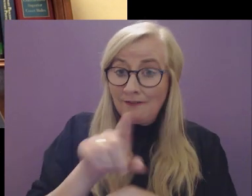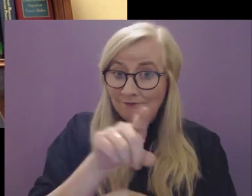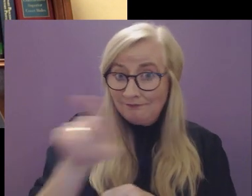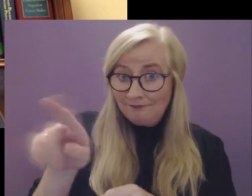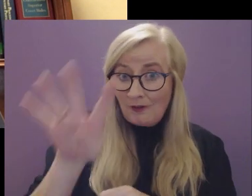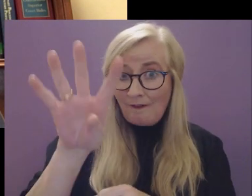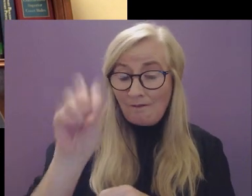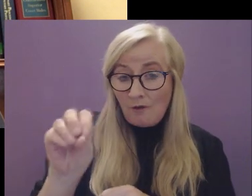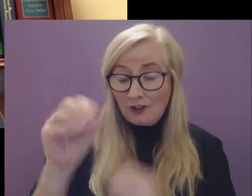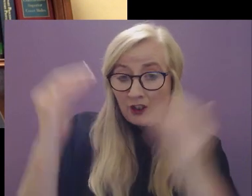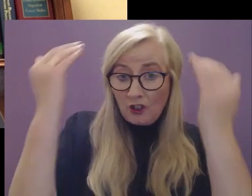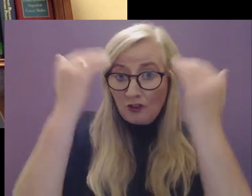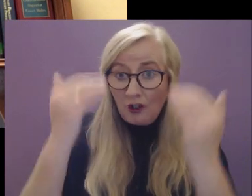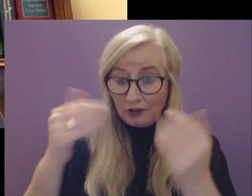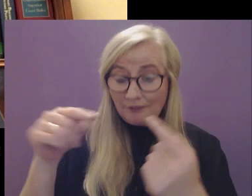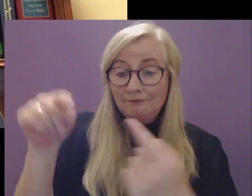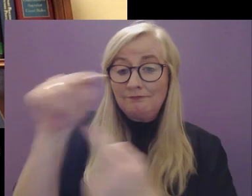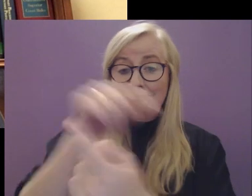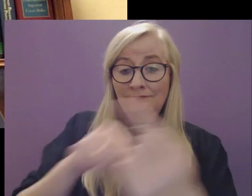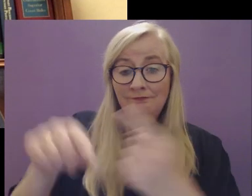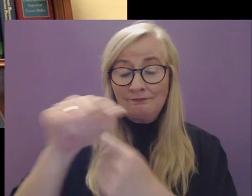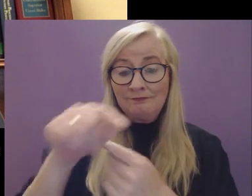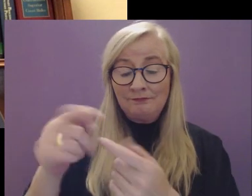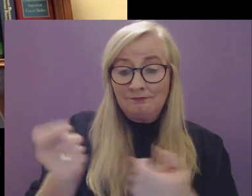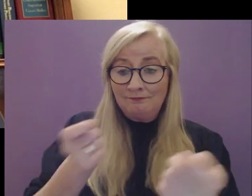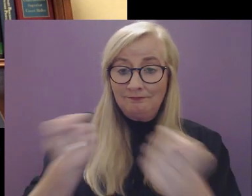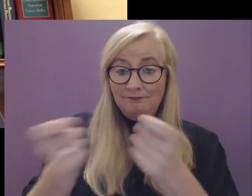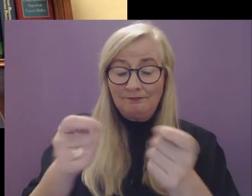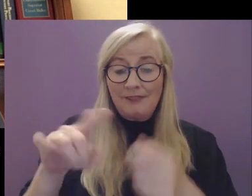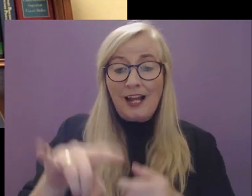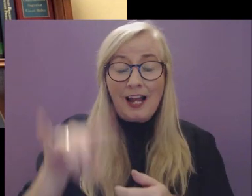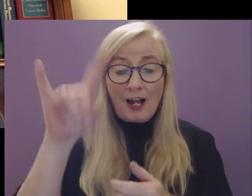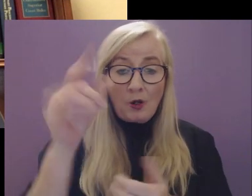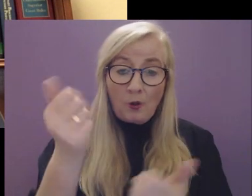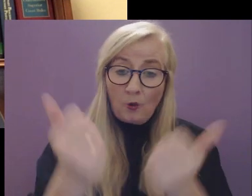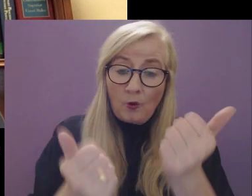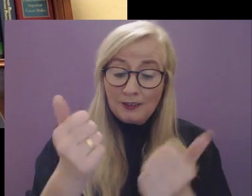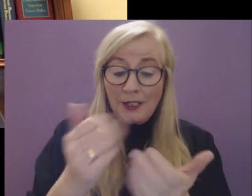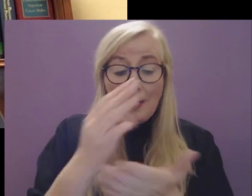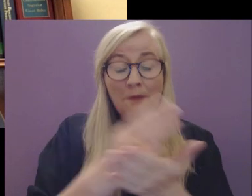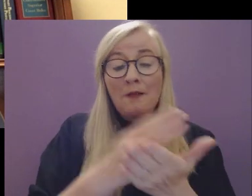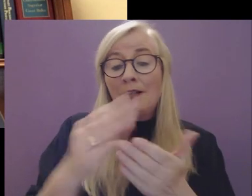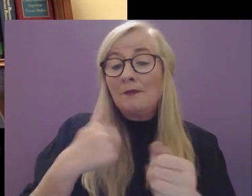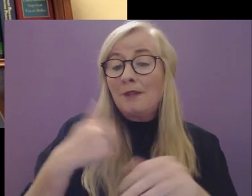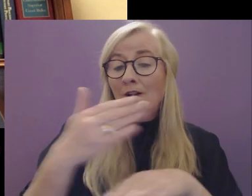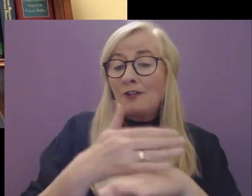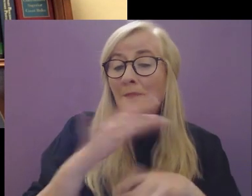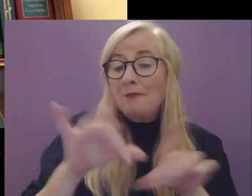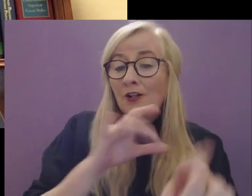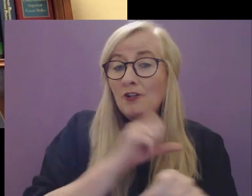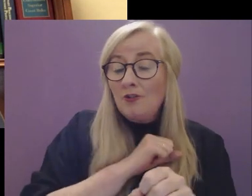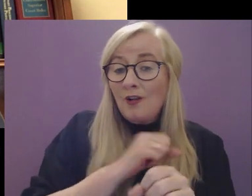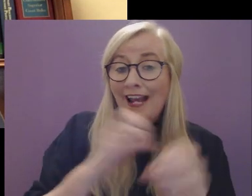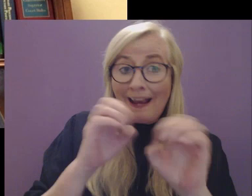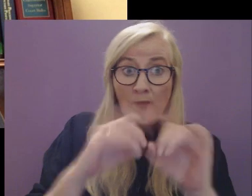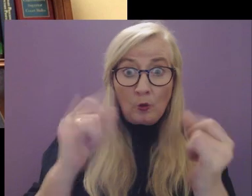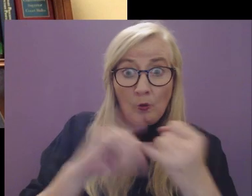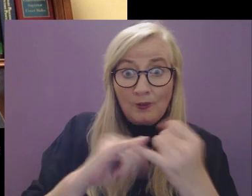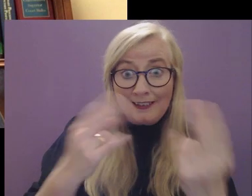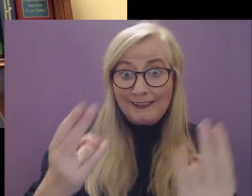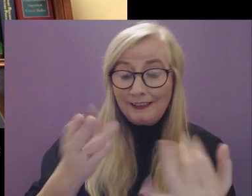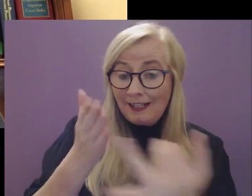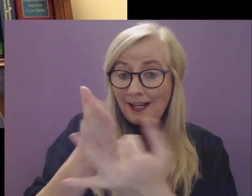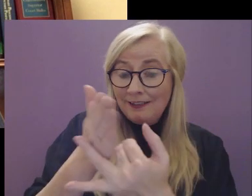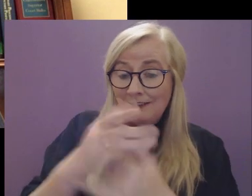for the 40 judges who between them operate the High Court. Part of my role is to ensure that everybody